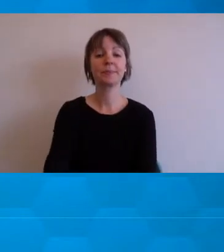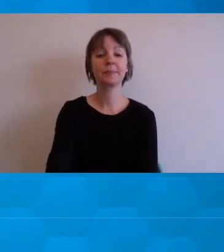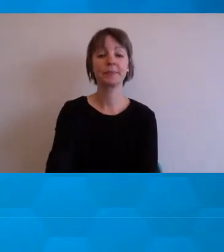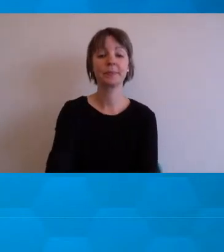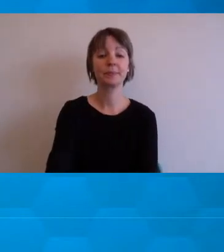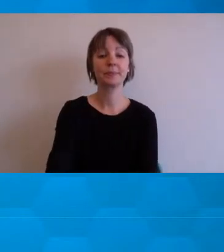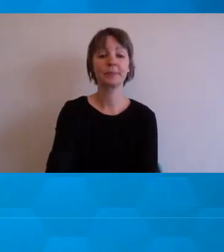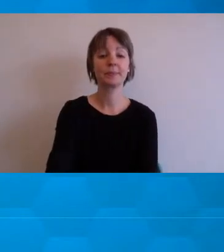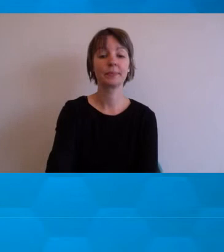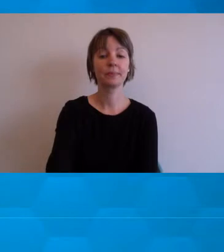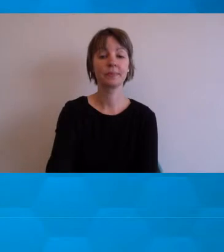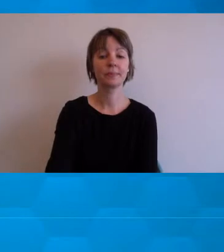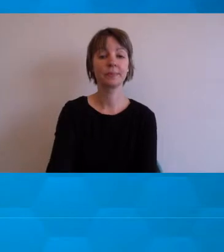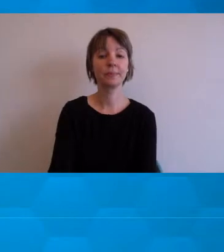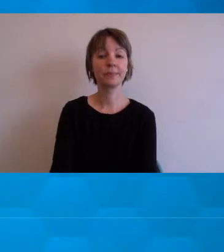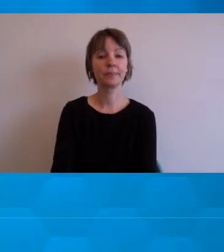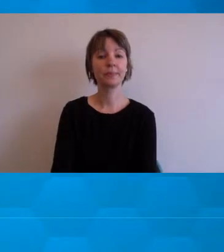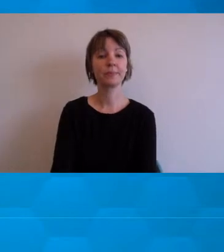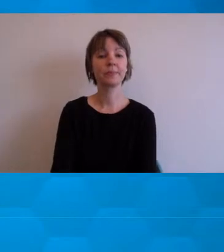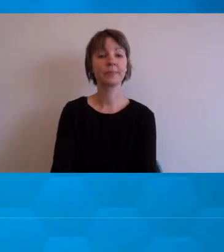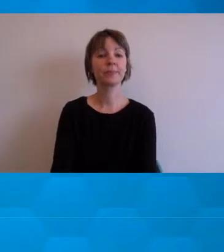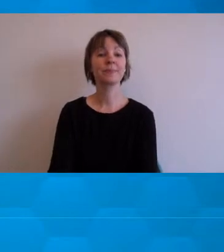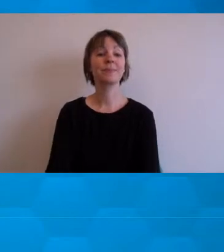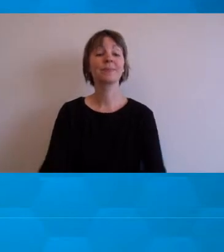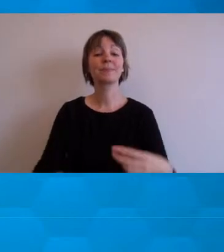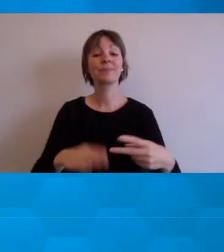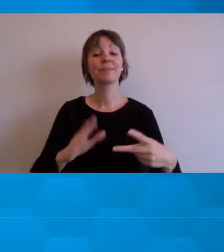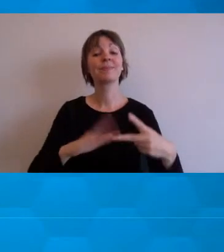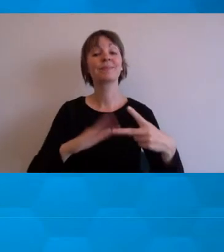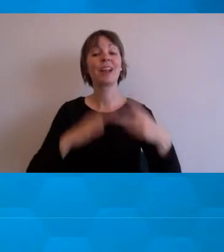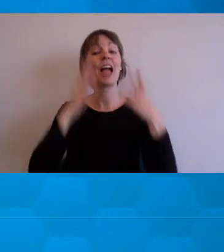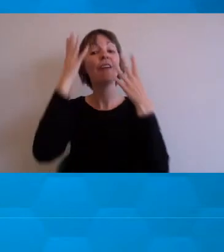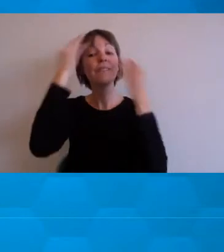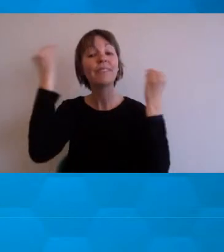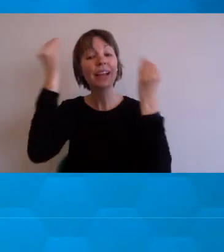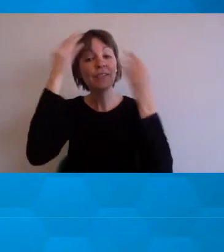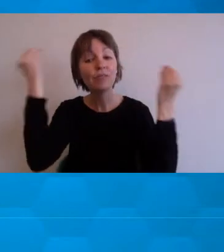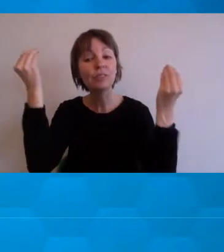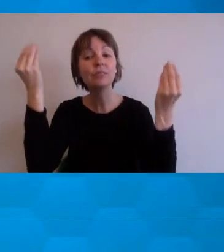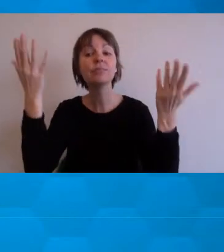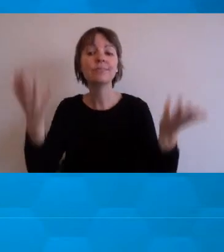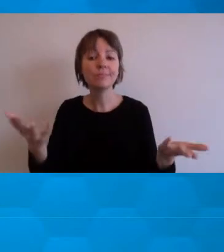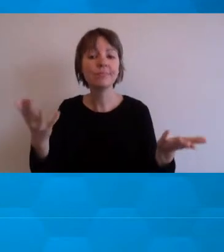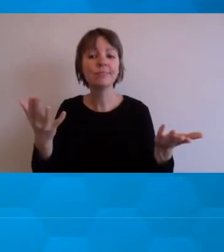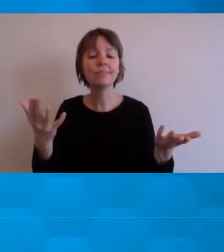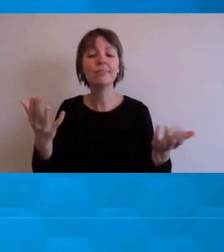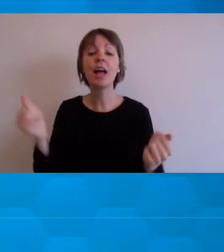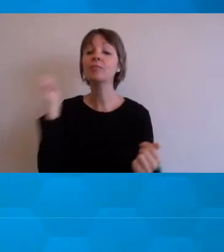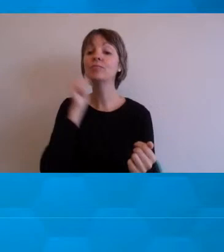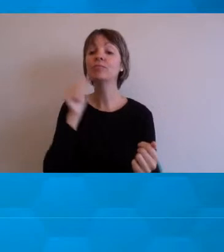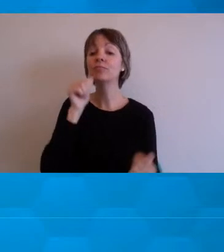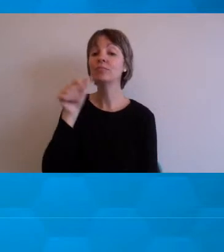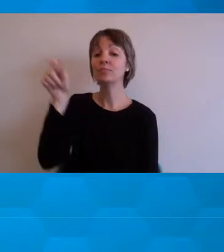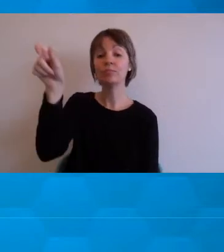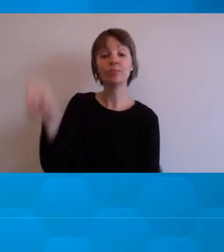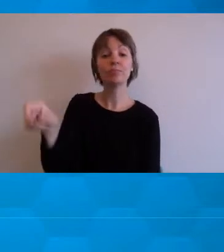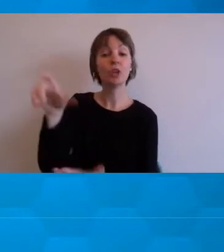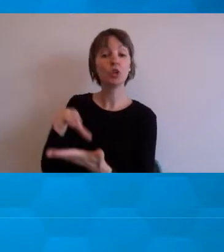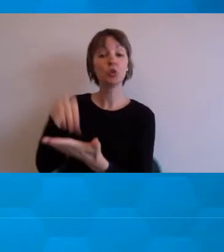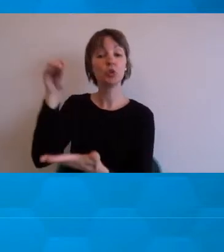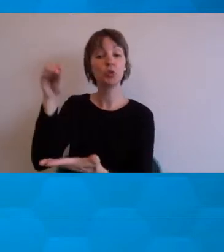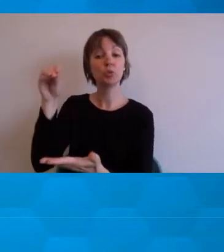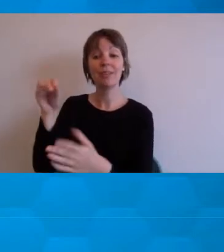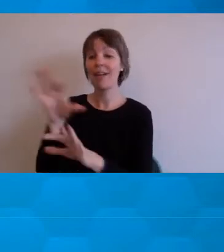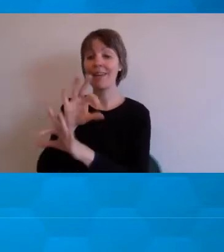The other thing is forgetfulness. So if a student hasn't reached out to you and said, I need support with organization,